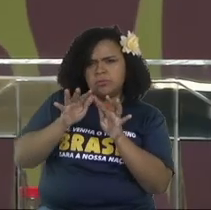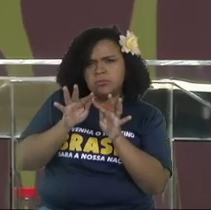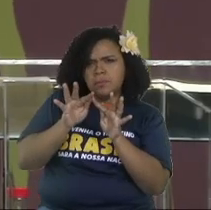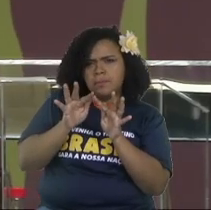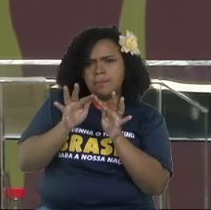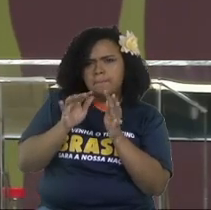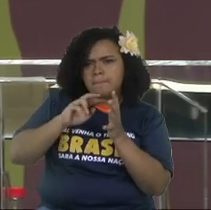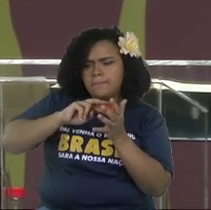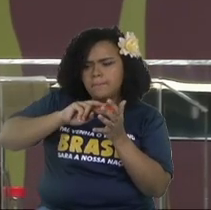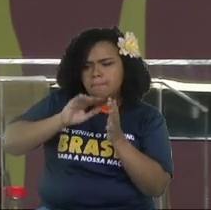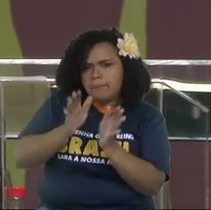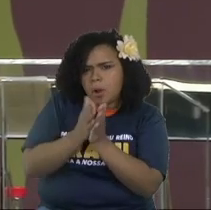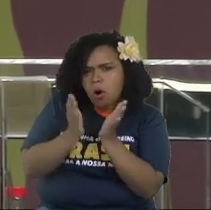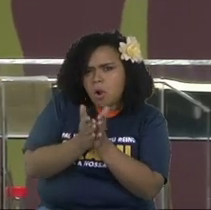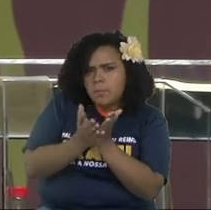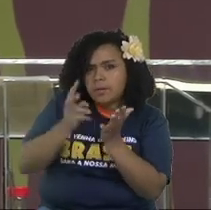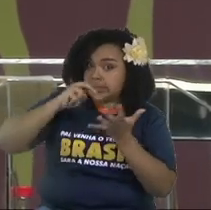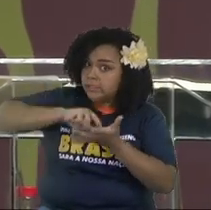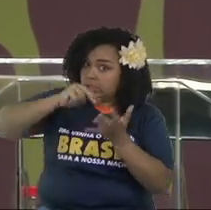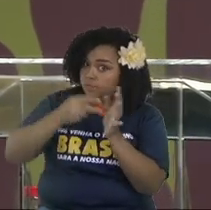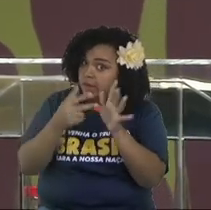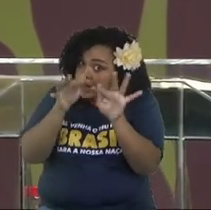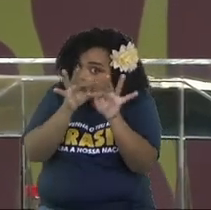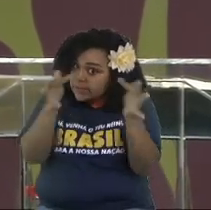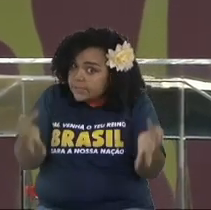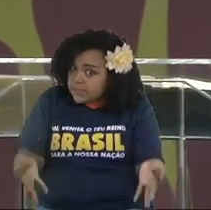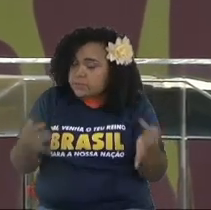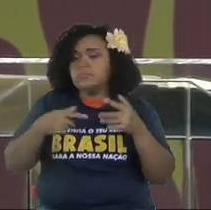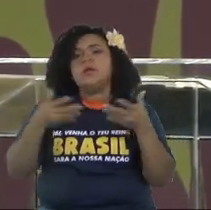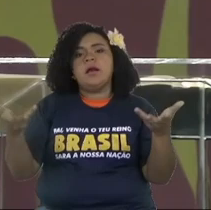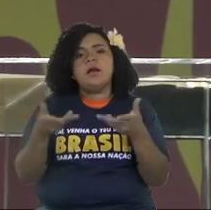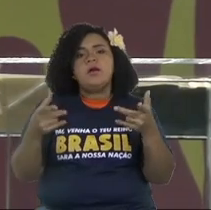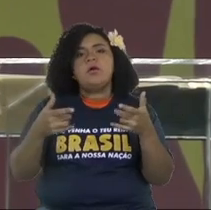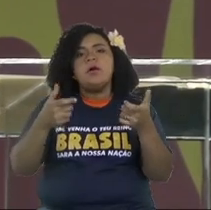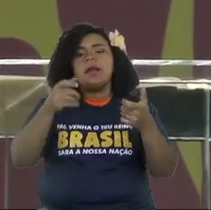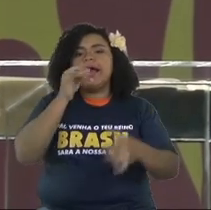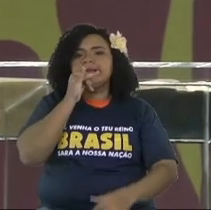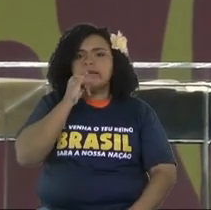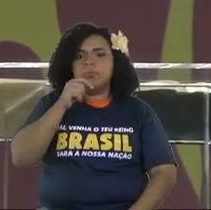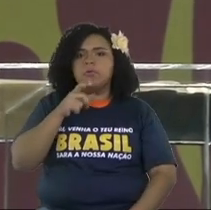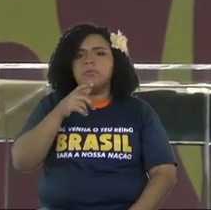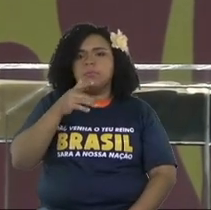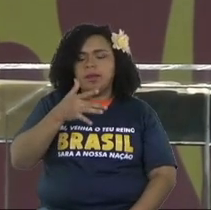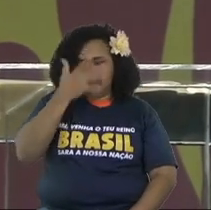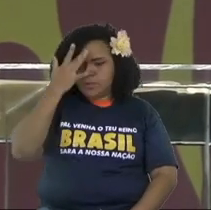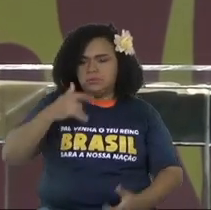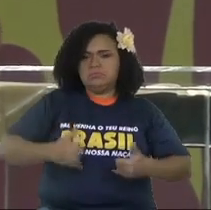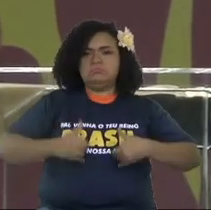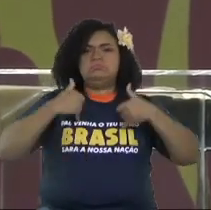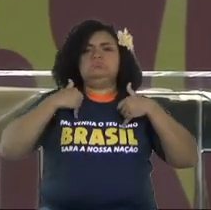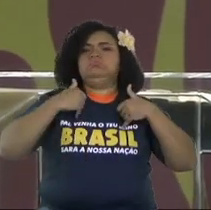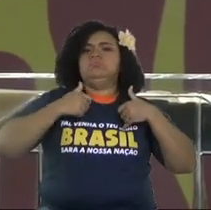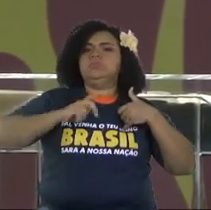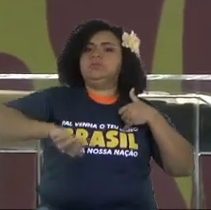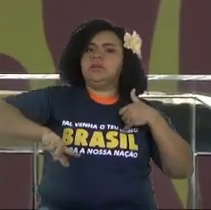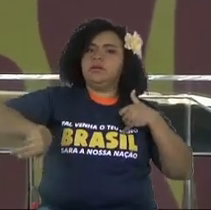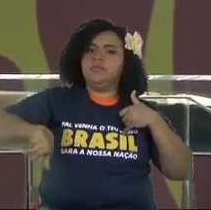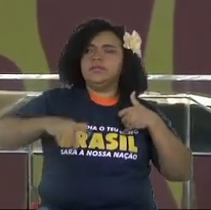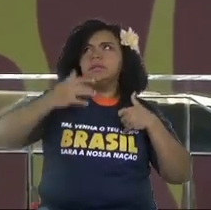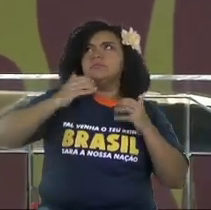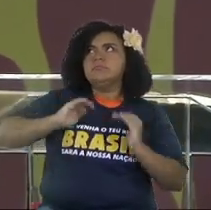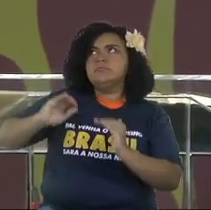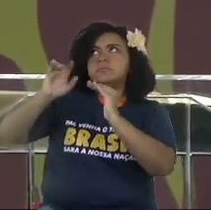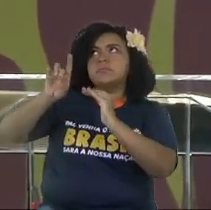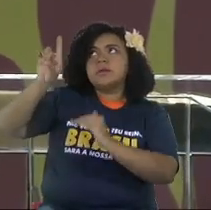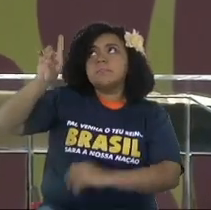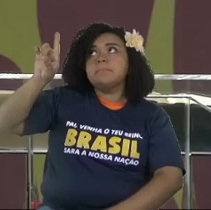in the spirit. Actually, being poor in the spirit, it's being to be